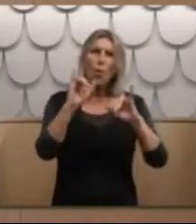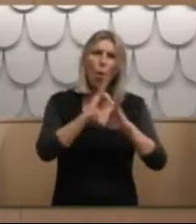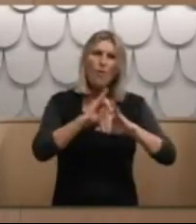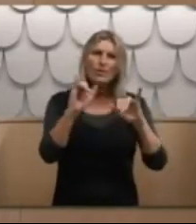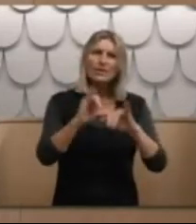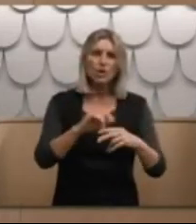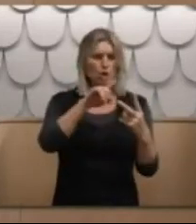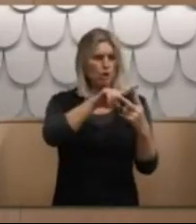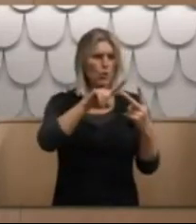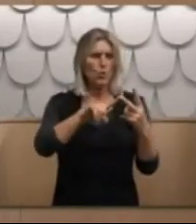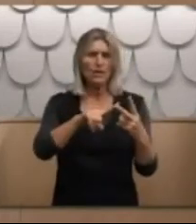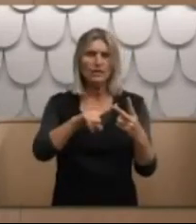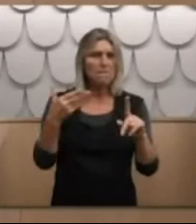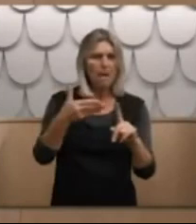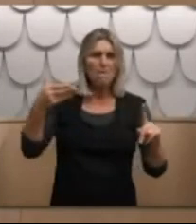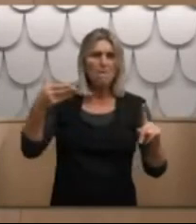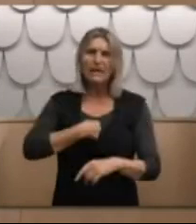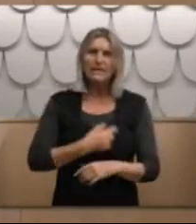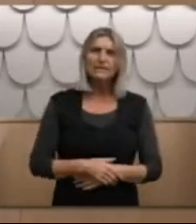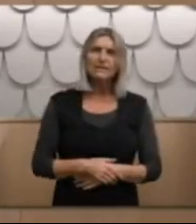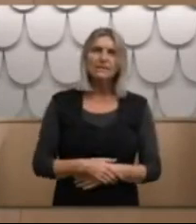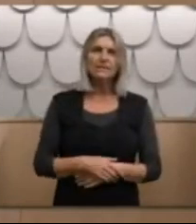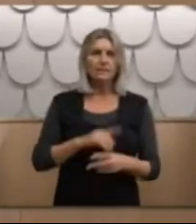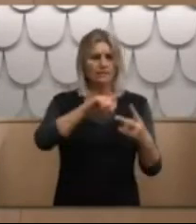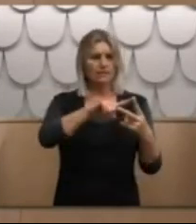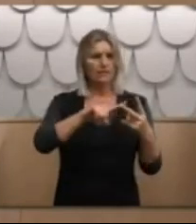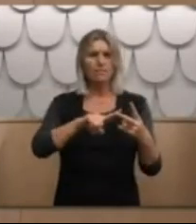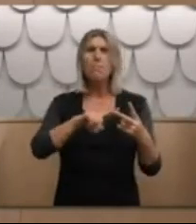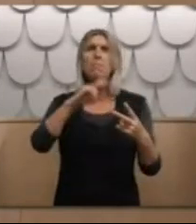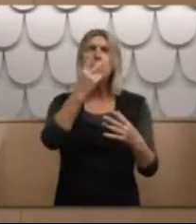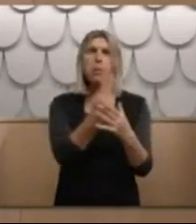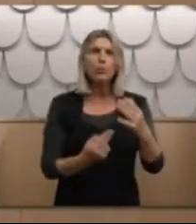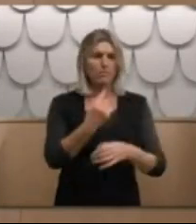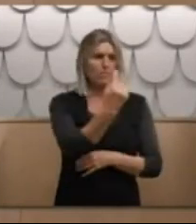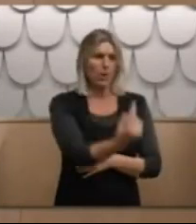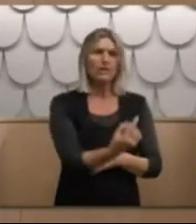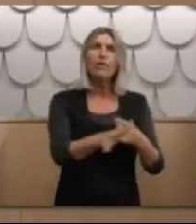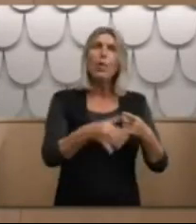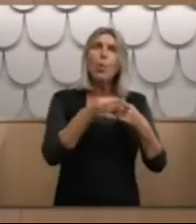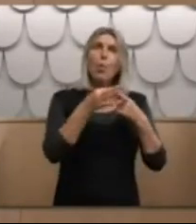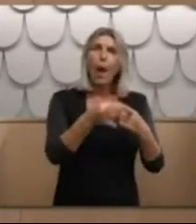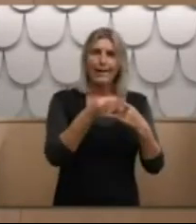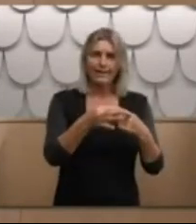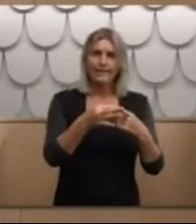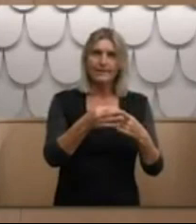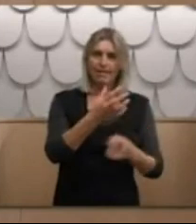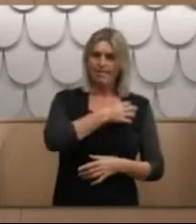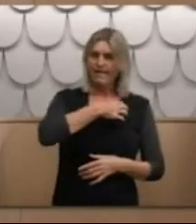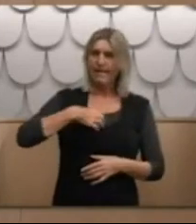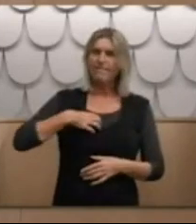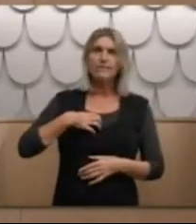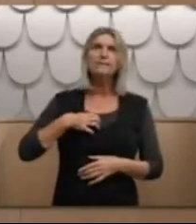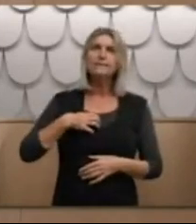big things have stuck out for me. And you've done both by yourself. One, when the government, the state